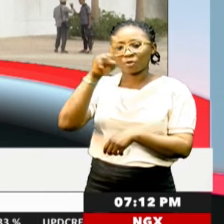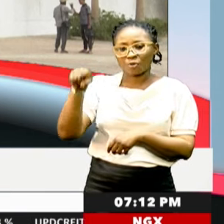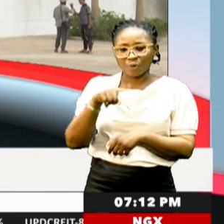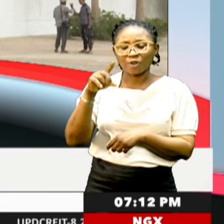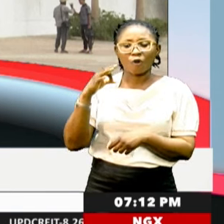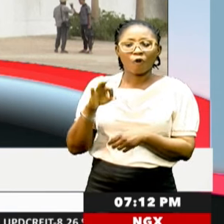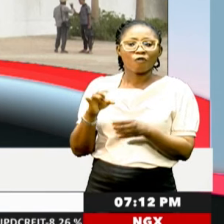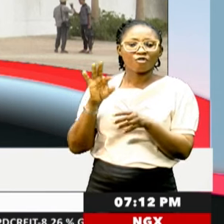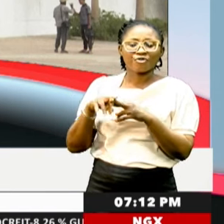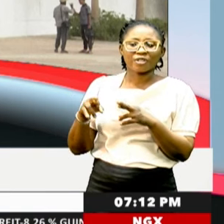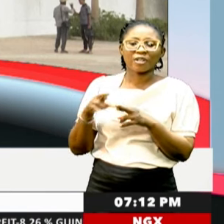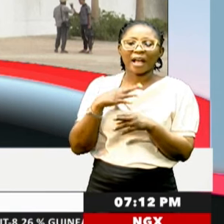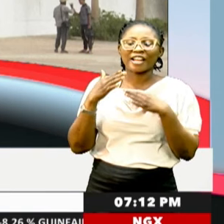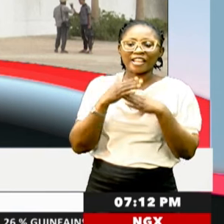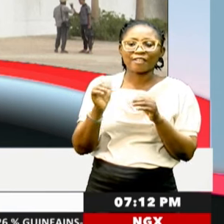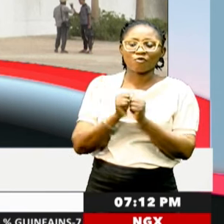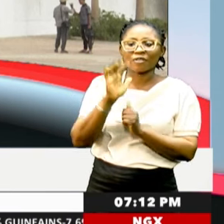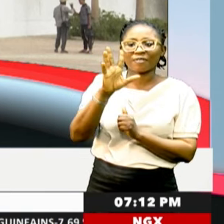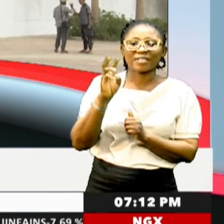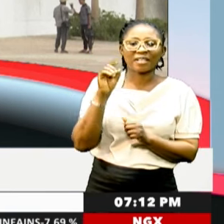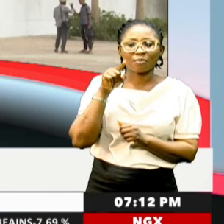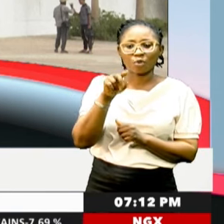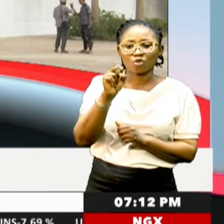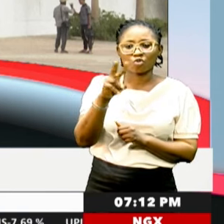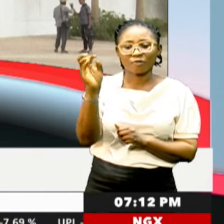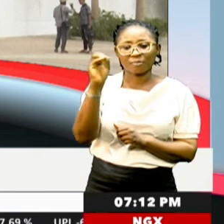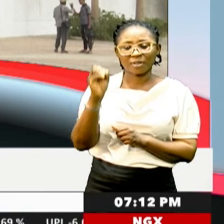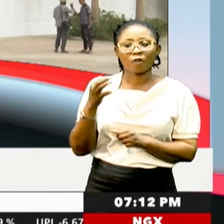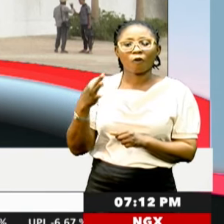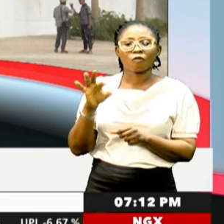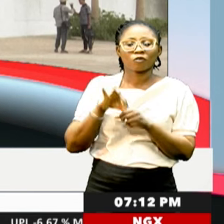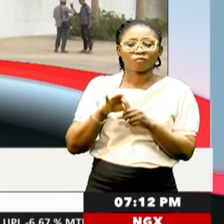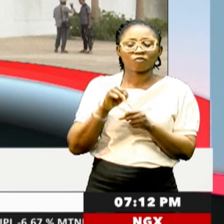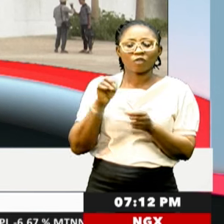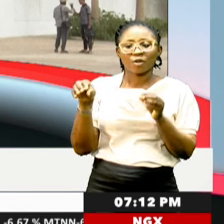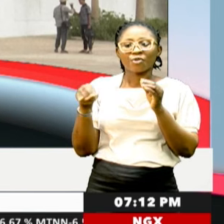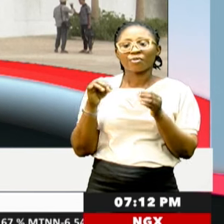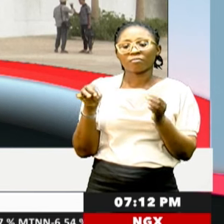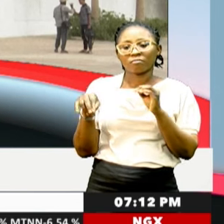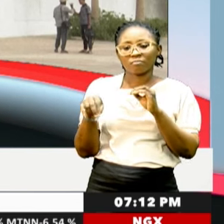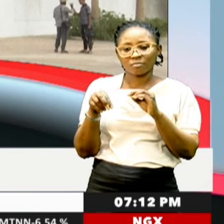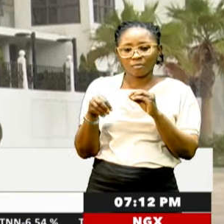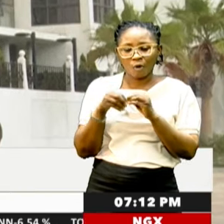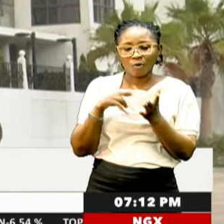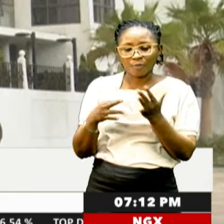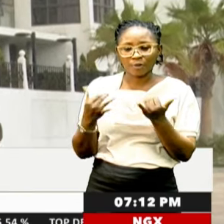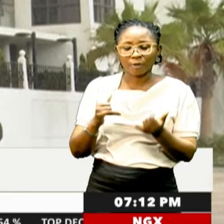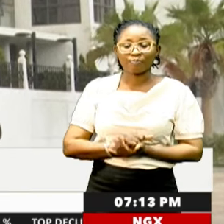Gajwani in the lead with 56.12% of the vote. Once more, Khamfots, Fashio, has details.